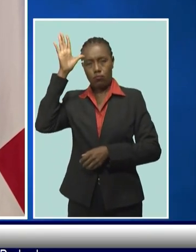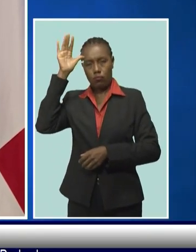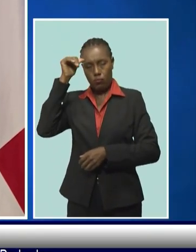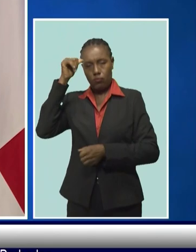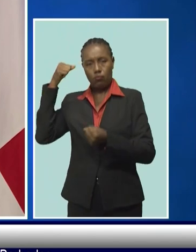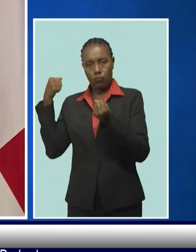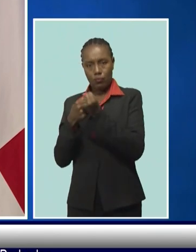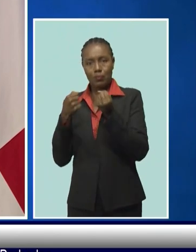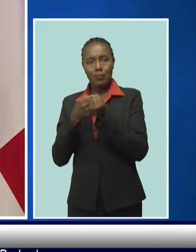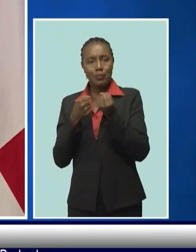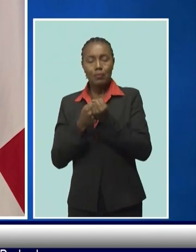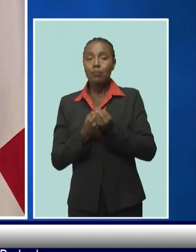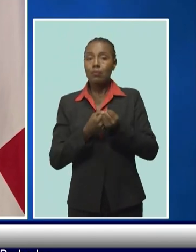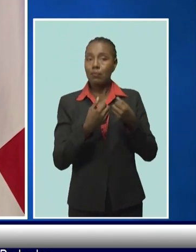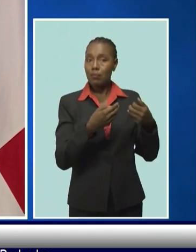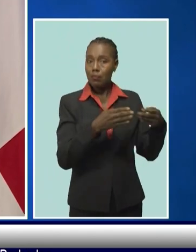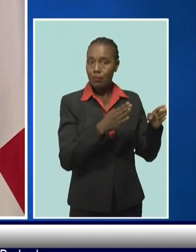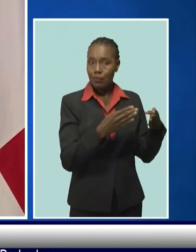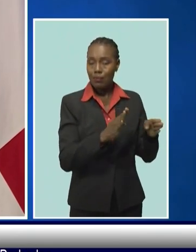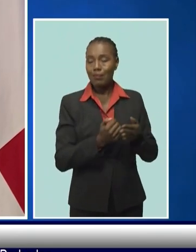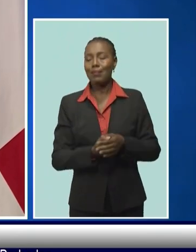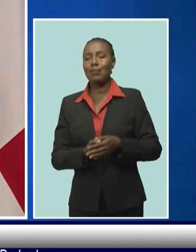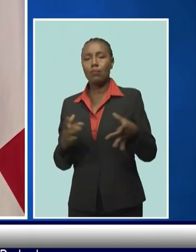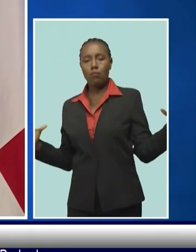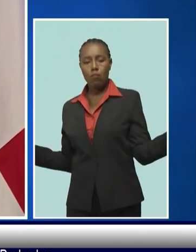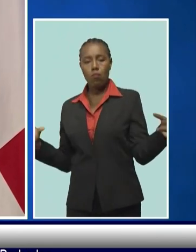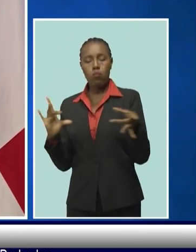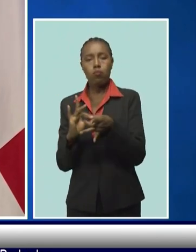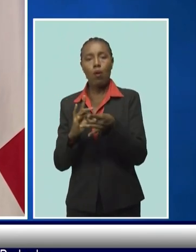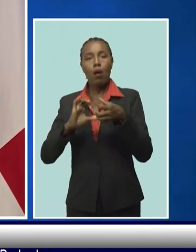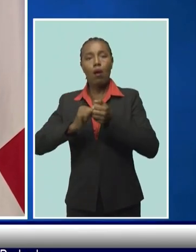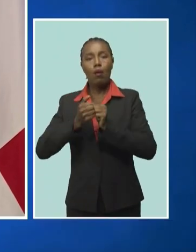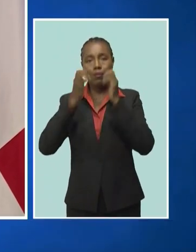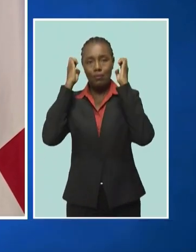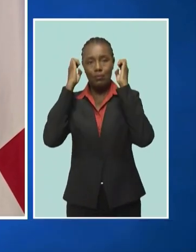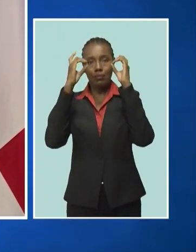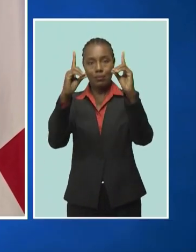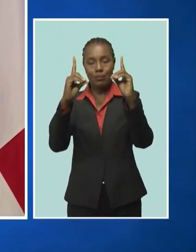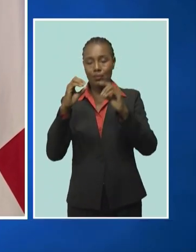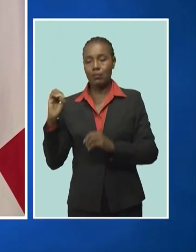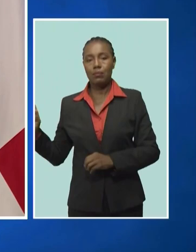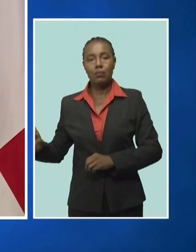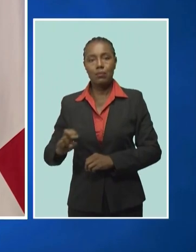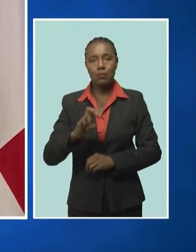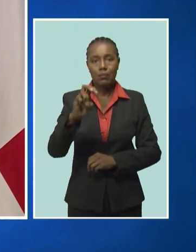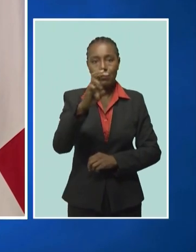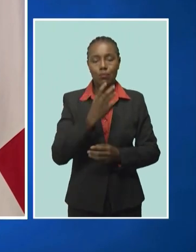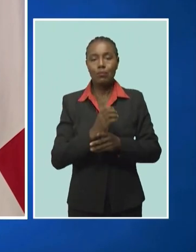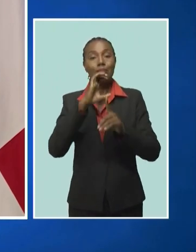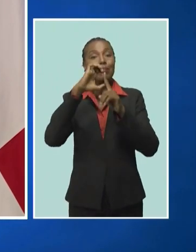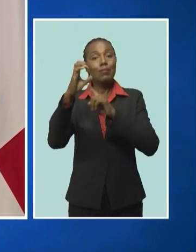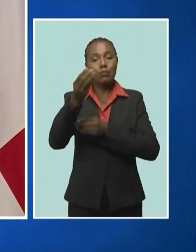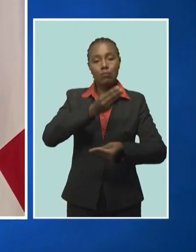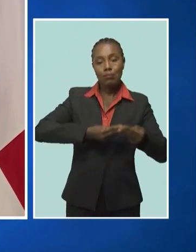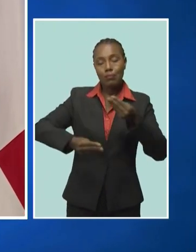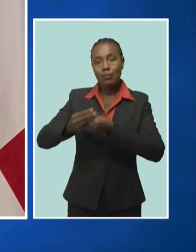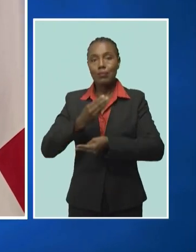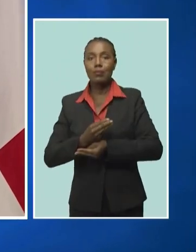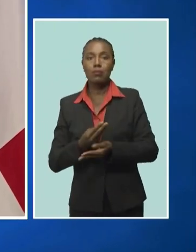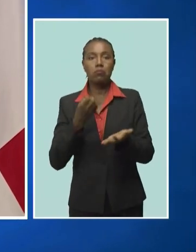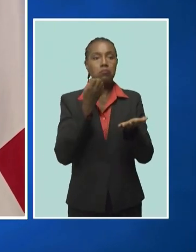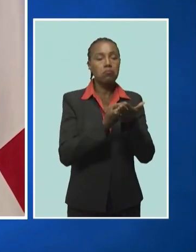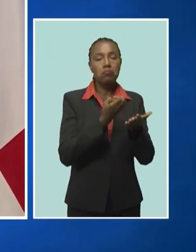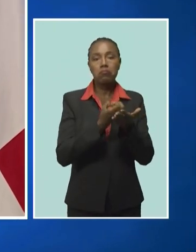our historical relationship through education, tourism, cultural exchanges, commerce and